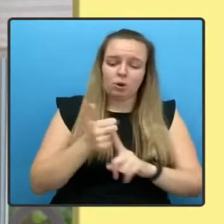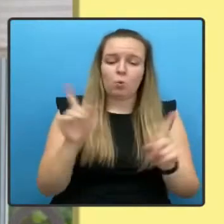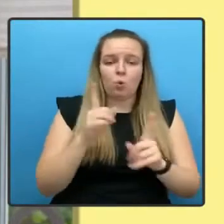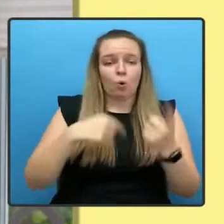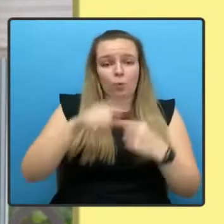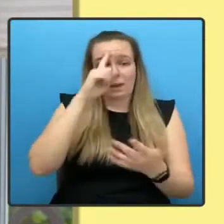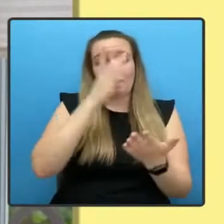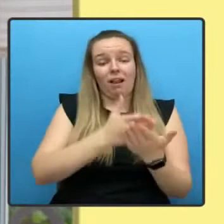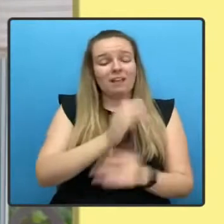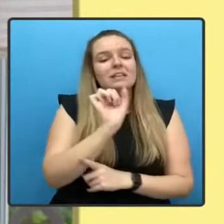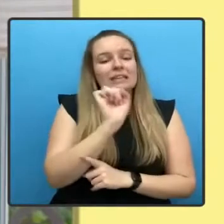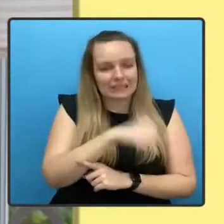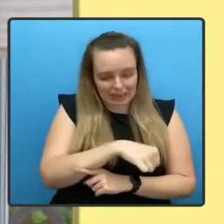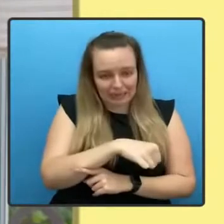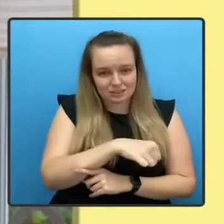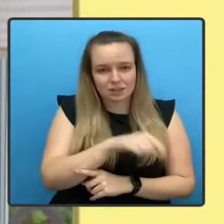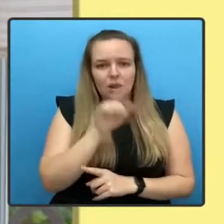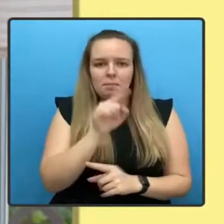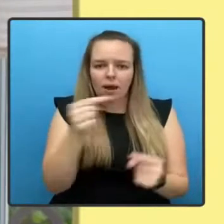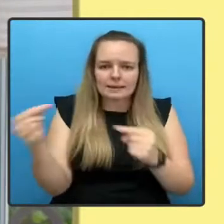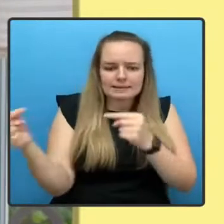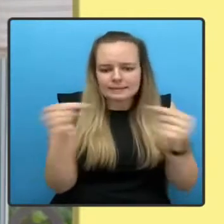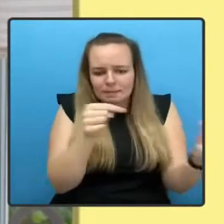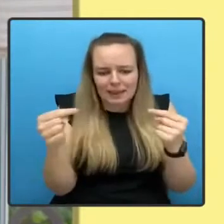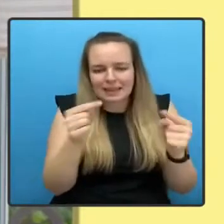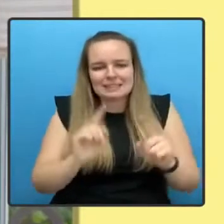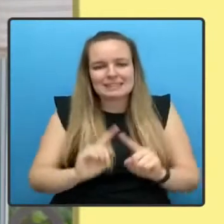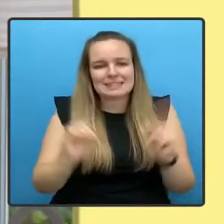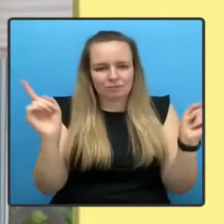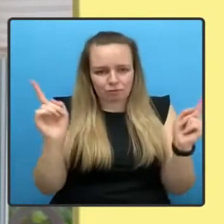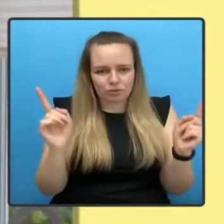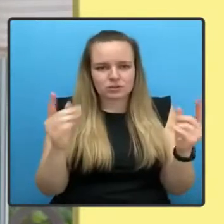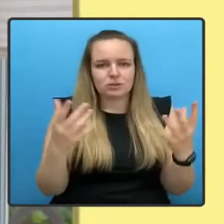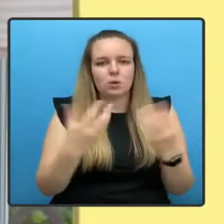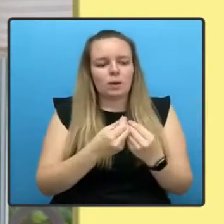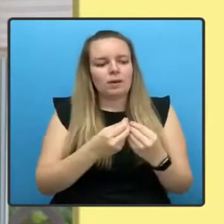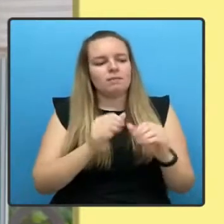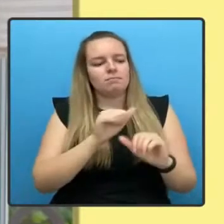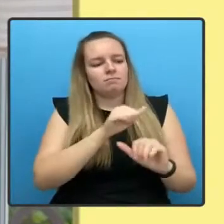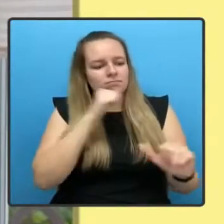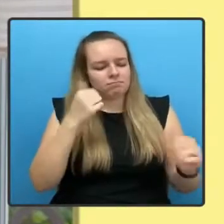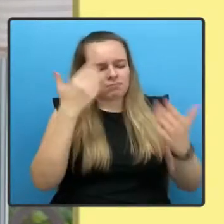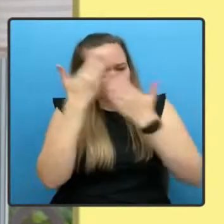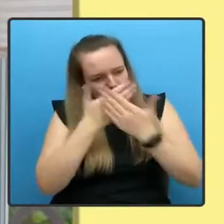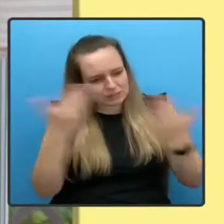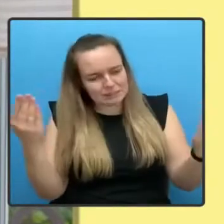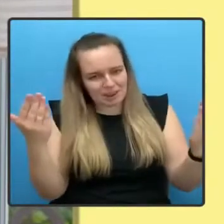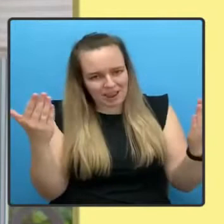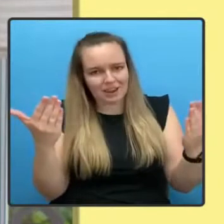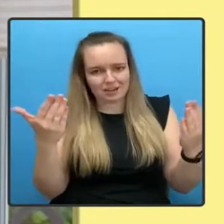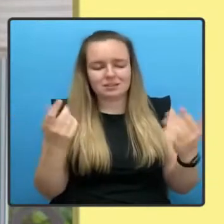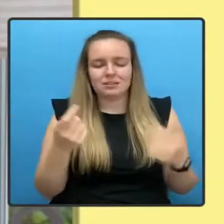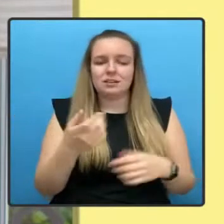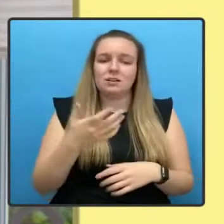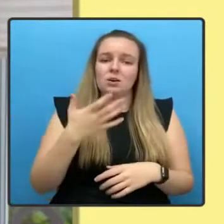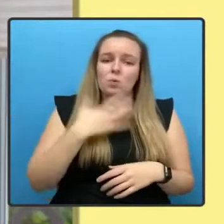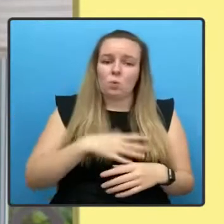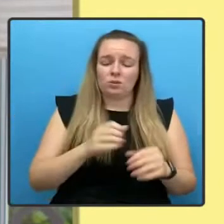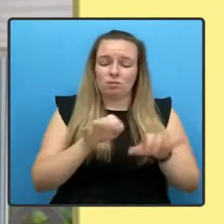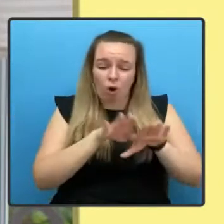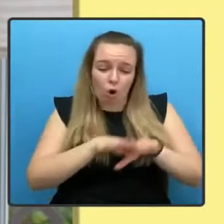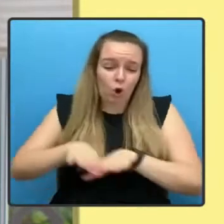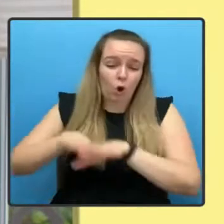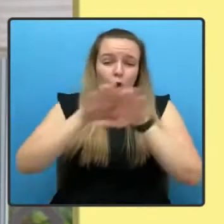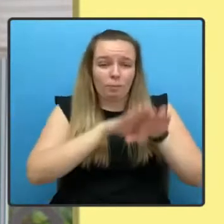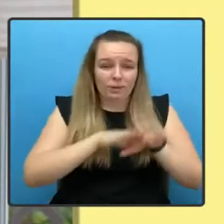debating difference with civility and respect and respect and as much common ground as we can find. I